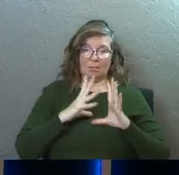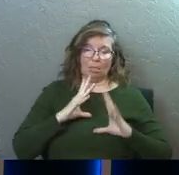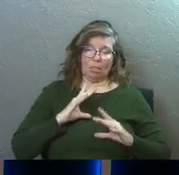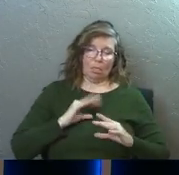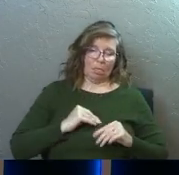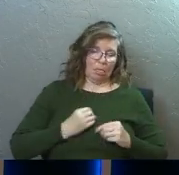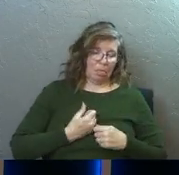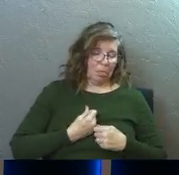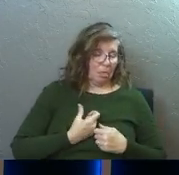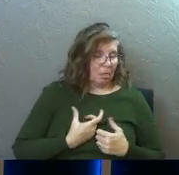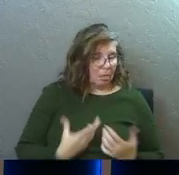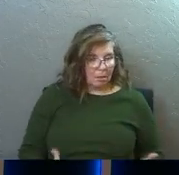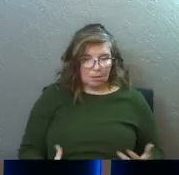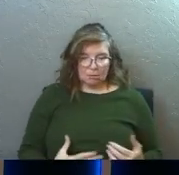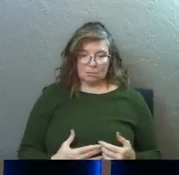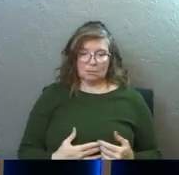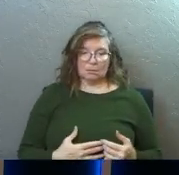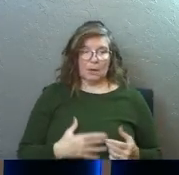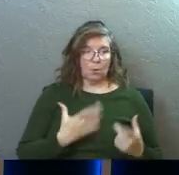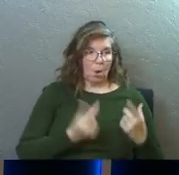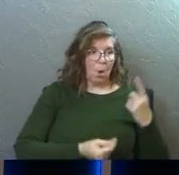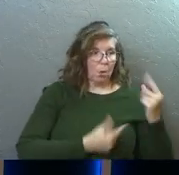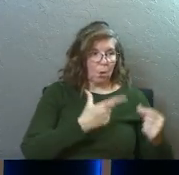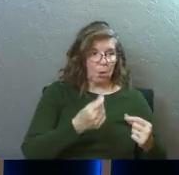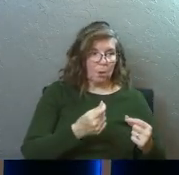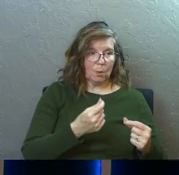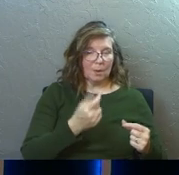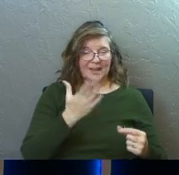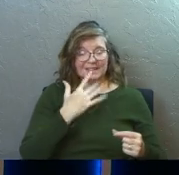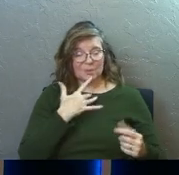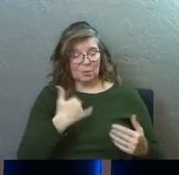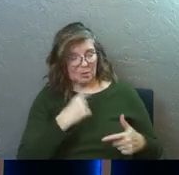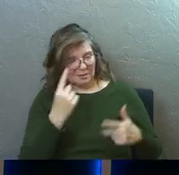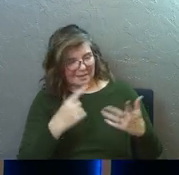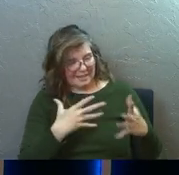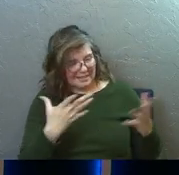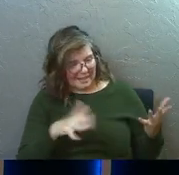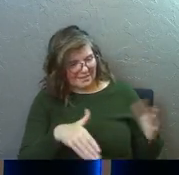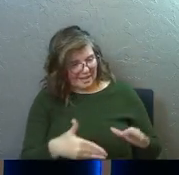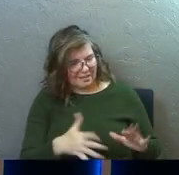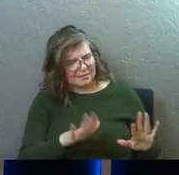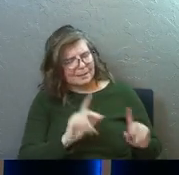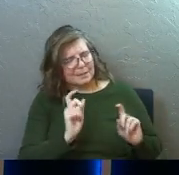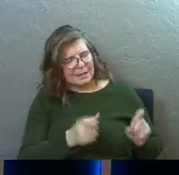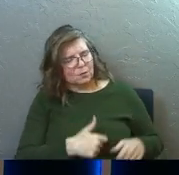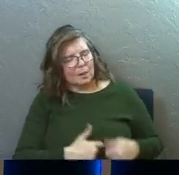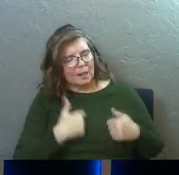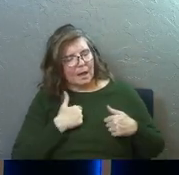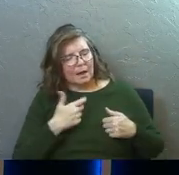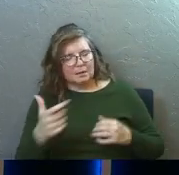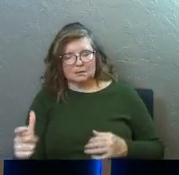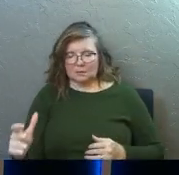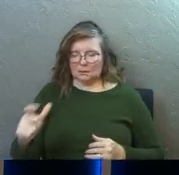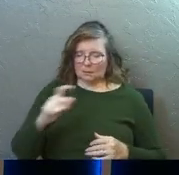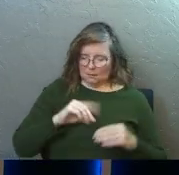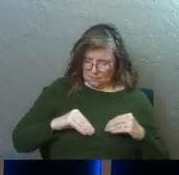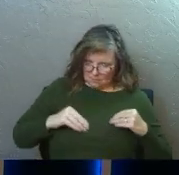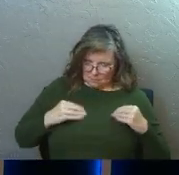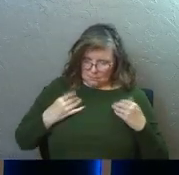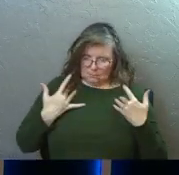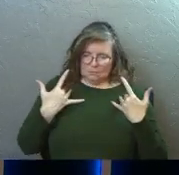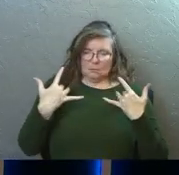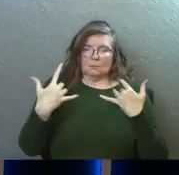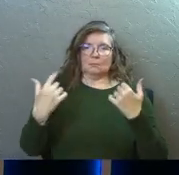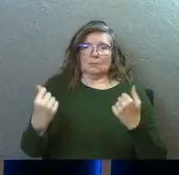go, go, go, go. And God is saying, man, that's a lot of death. Can I bring some life to you? And not just in one spot, but in every single